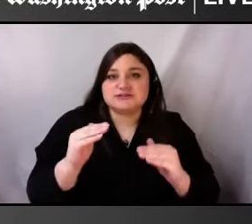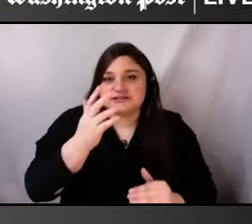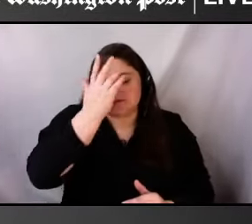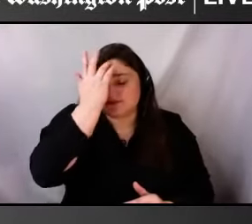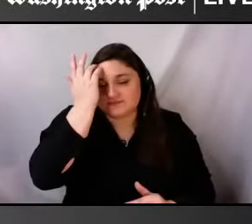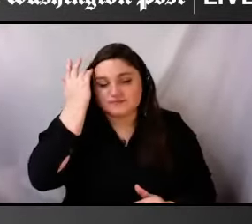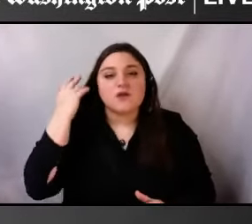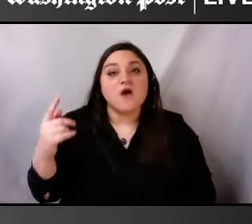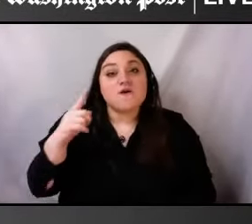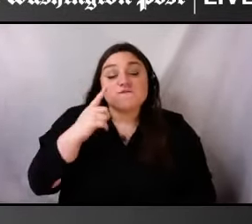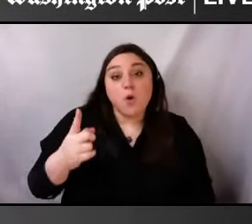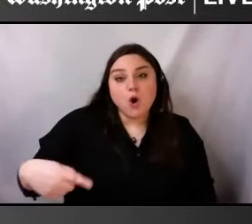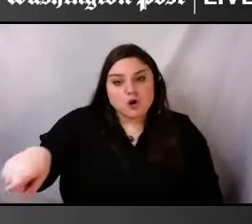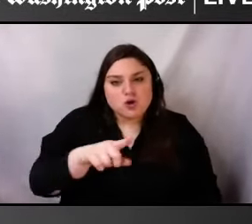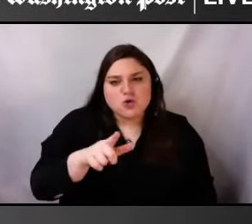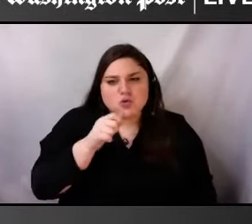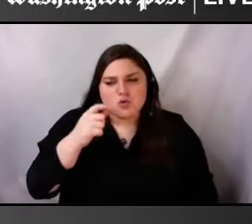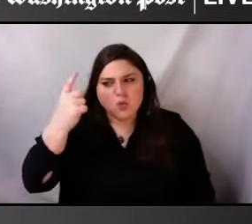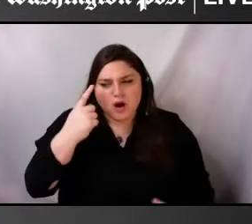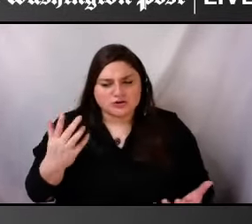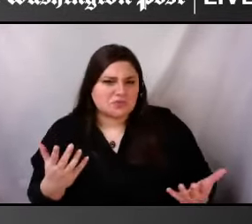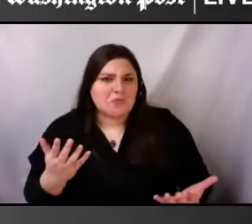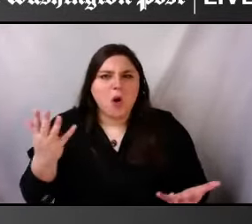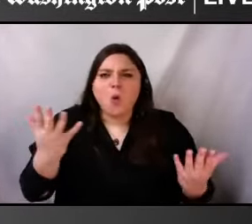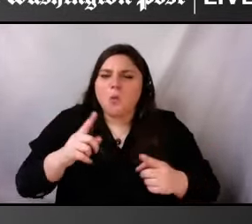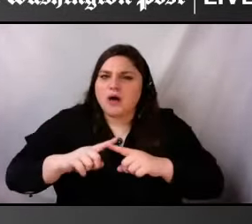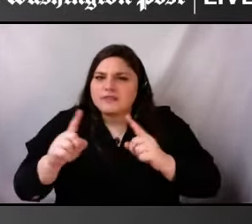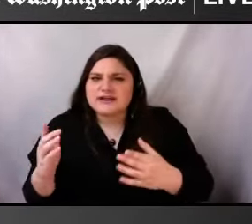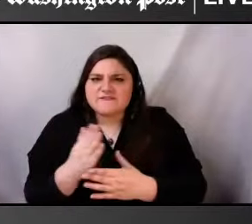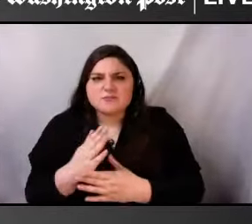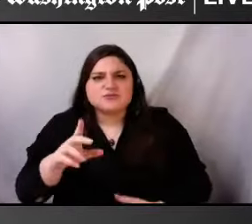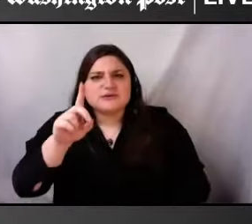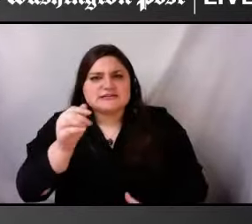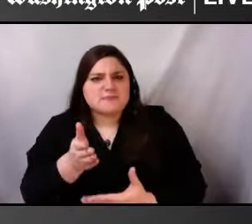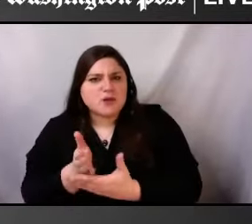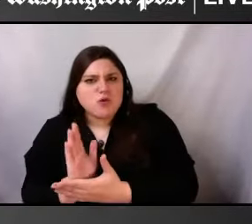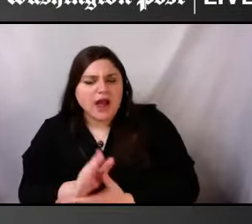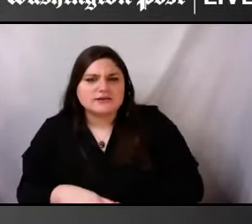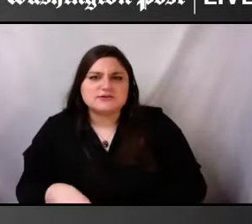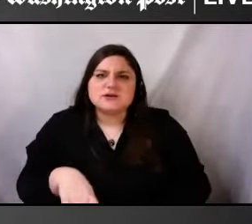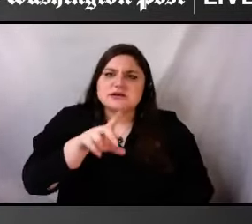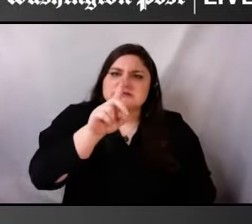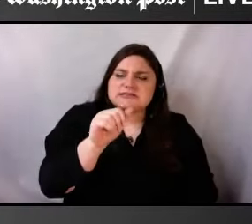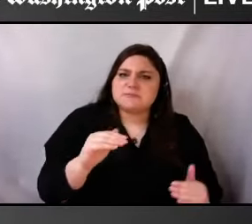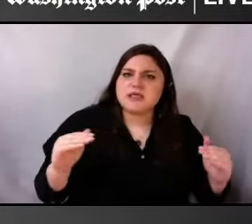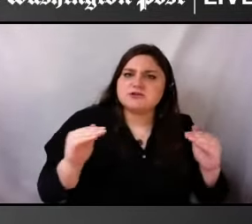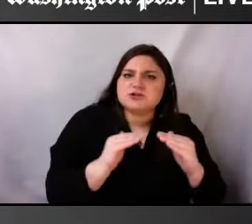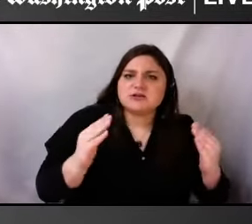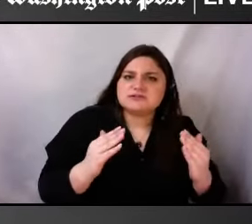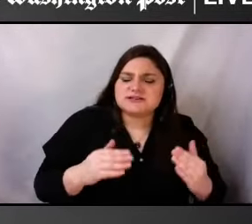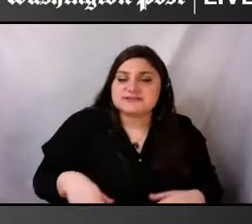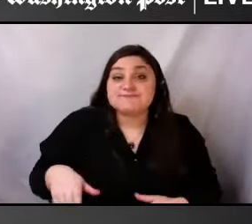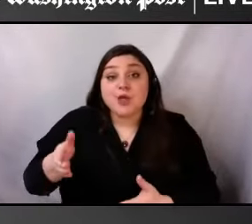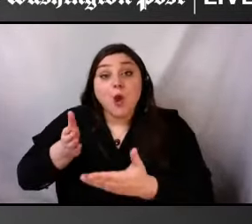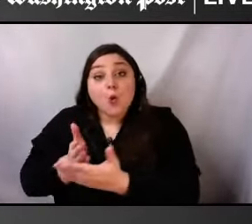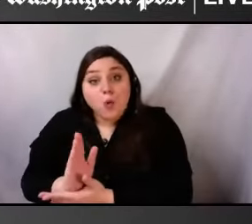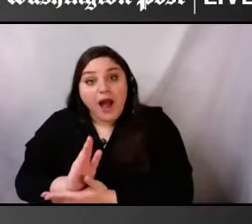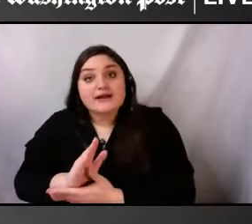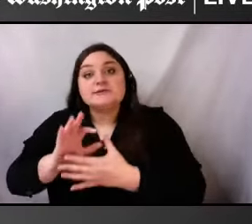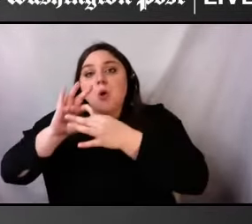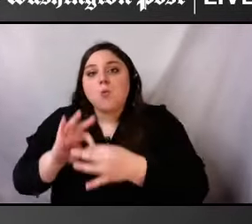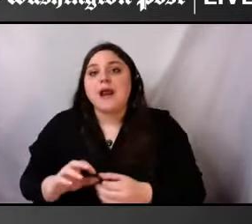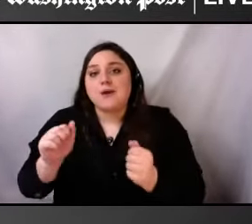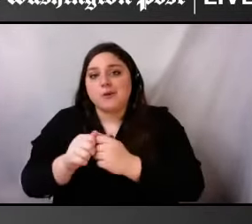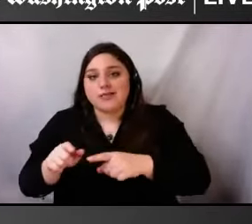what's the difference between the two of those? Well, right, rights are all about creating parallels, not intersections. They're about creating space at a